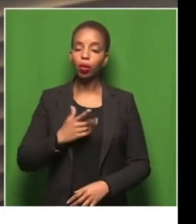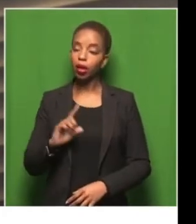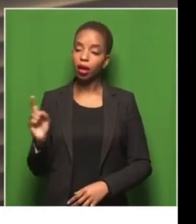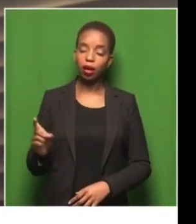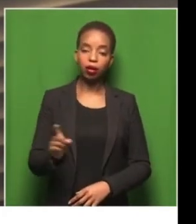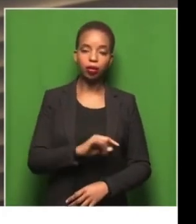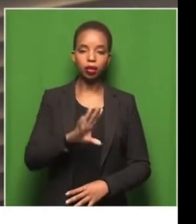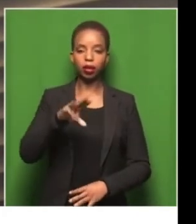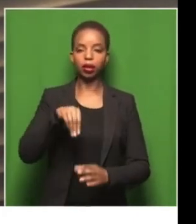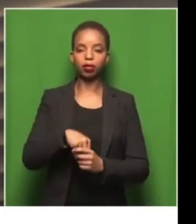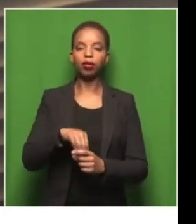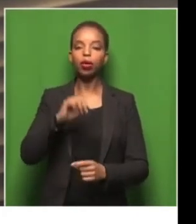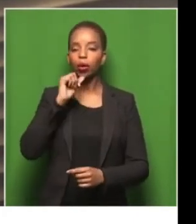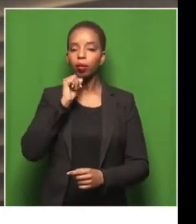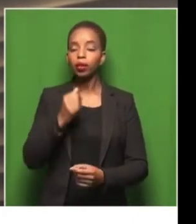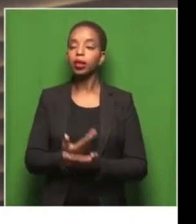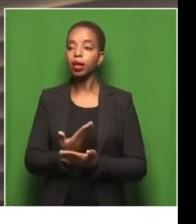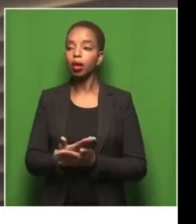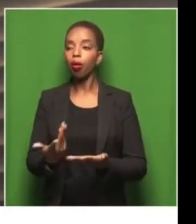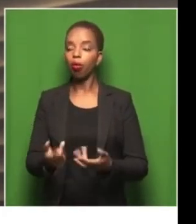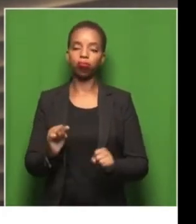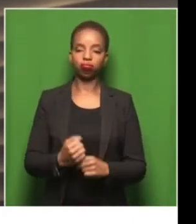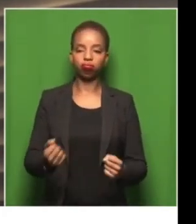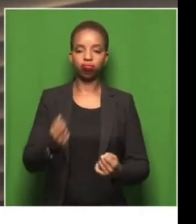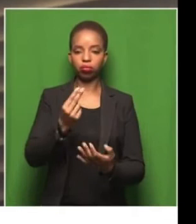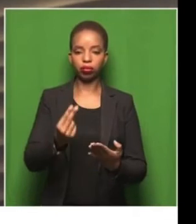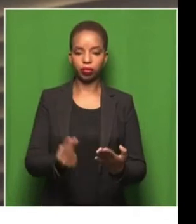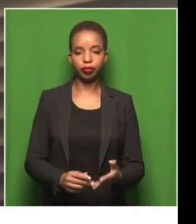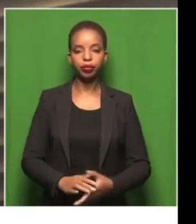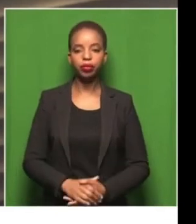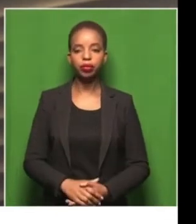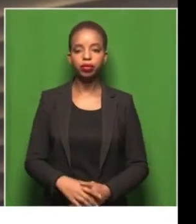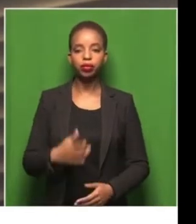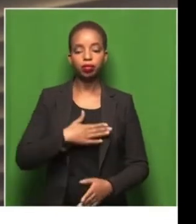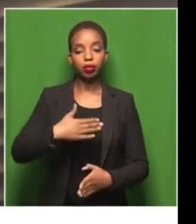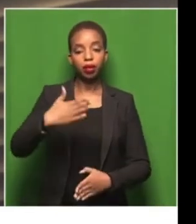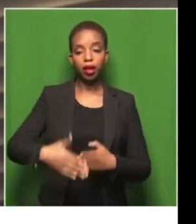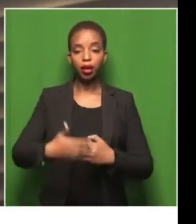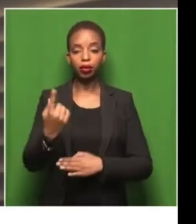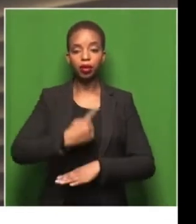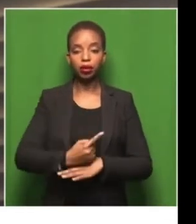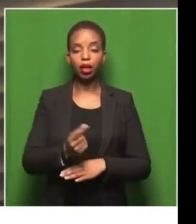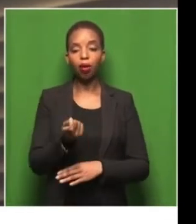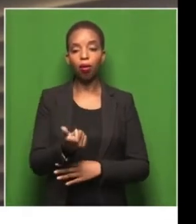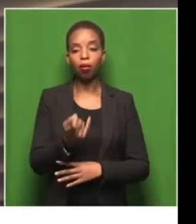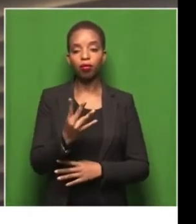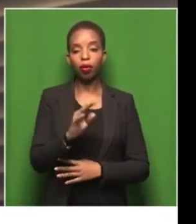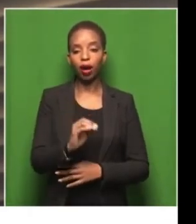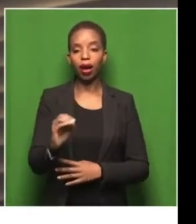no matter what their ability. And by the end of the day, there were almost 400 kids that took part.